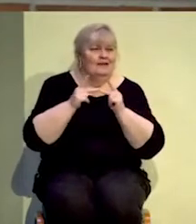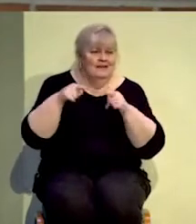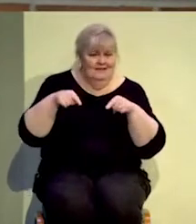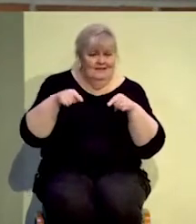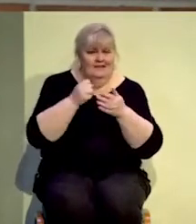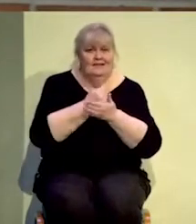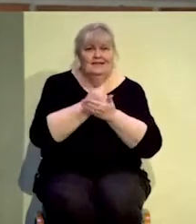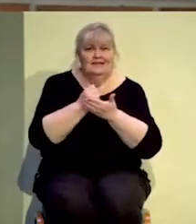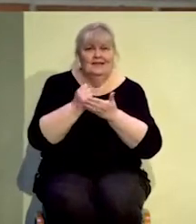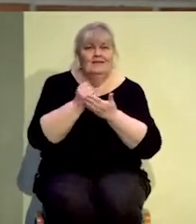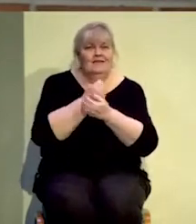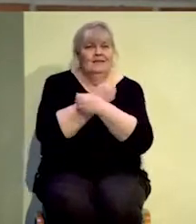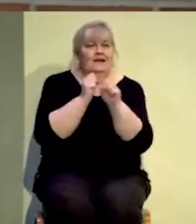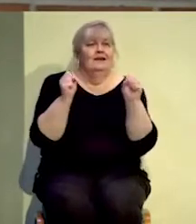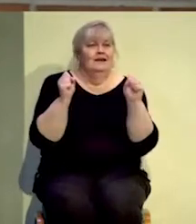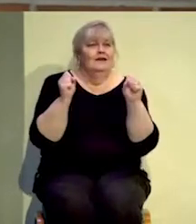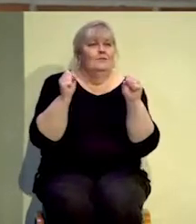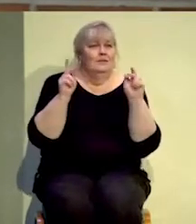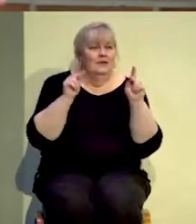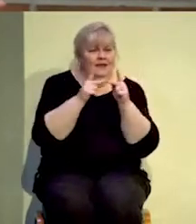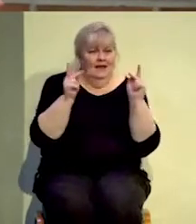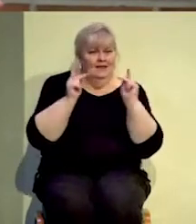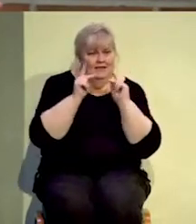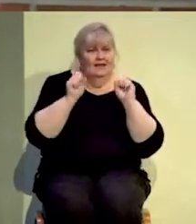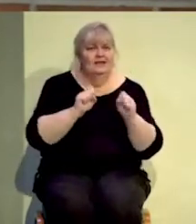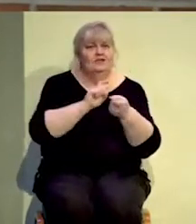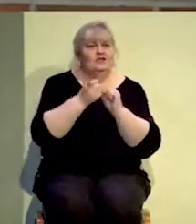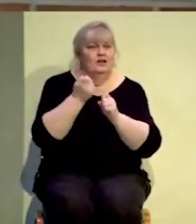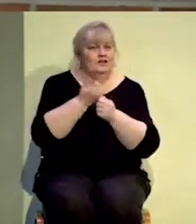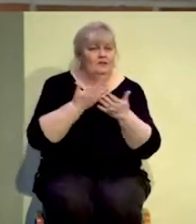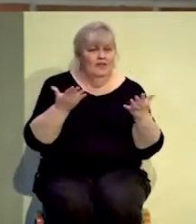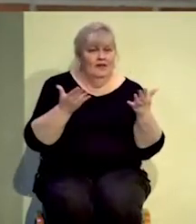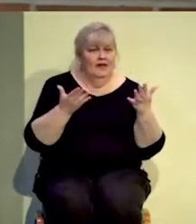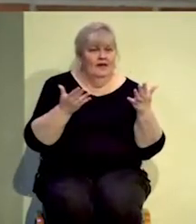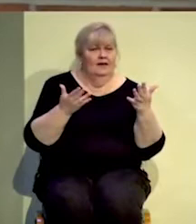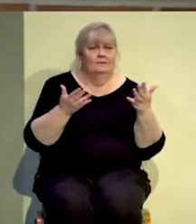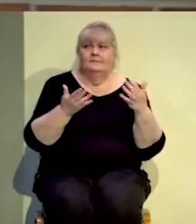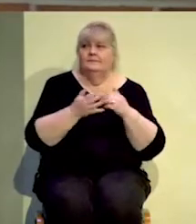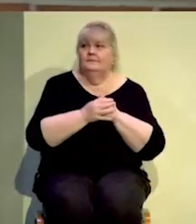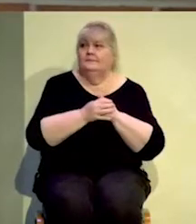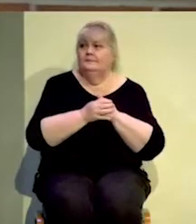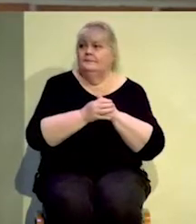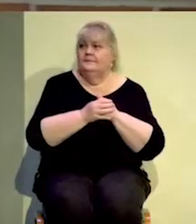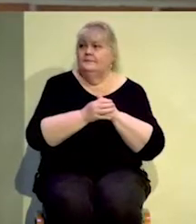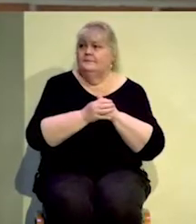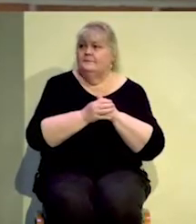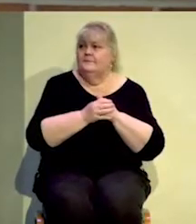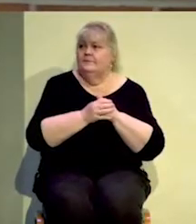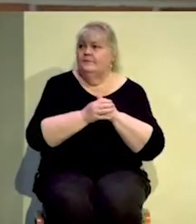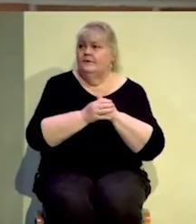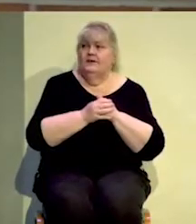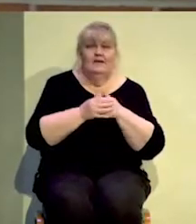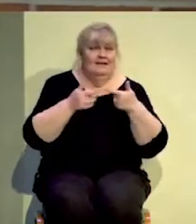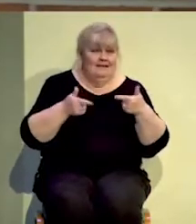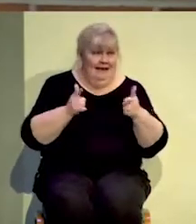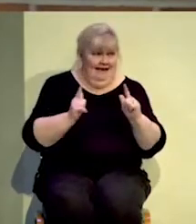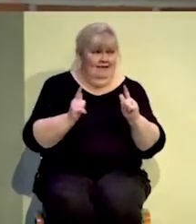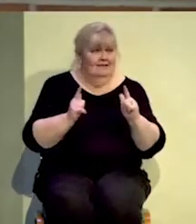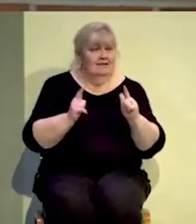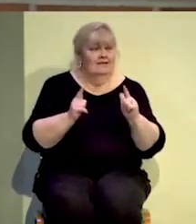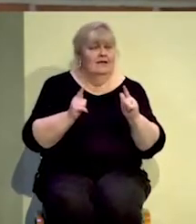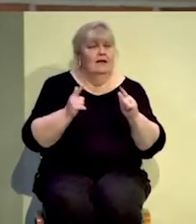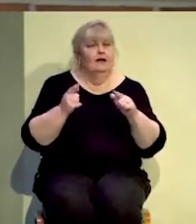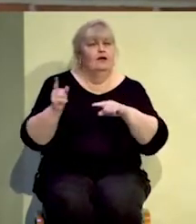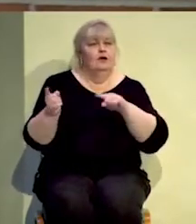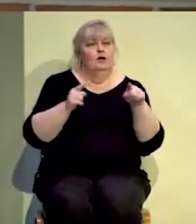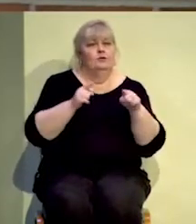place to hear something dangerous that could change everything about you if we would simply allow it to do so. Now let's transition now from Matthew